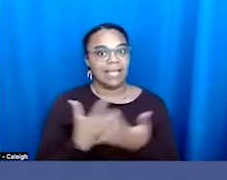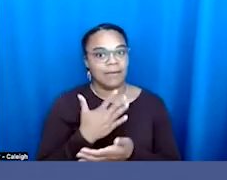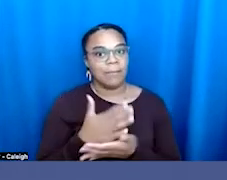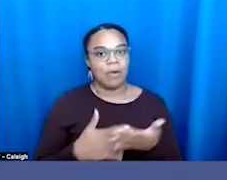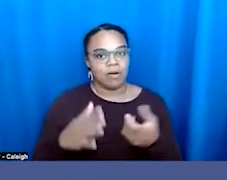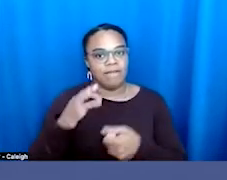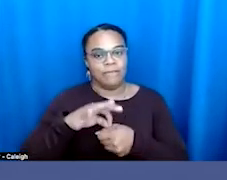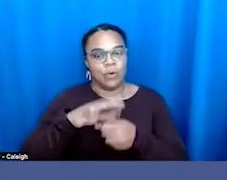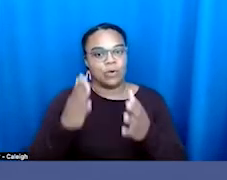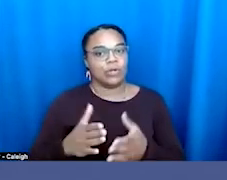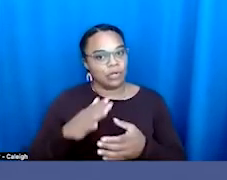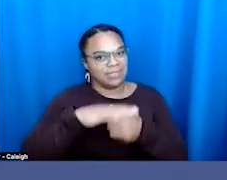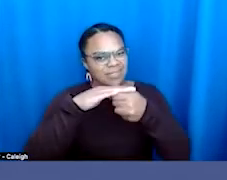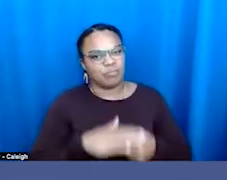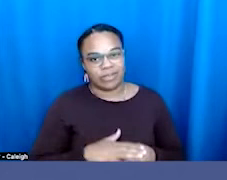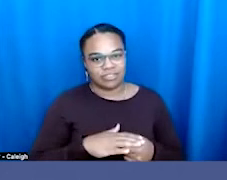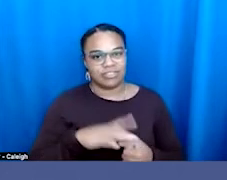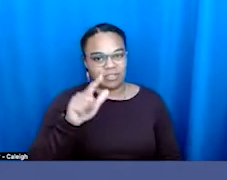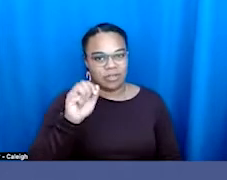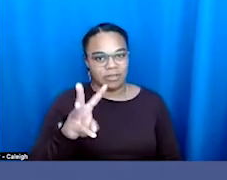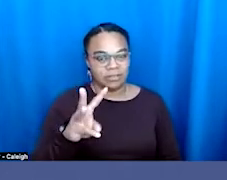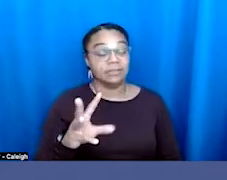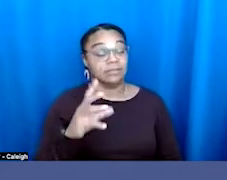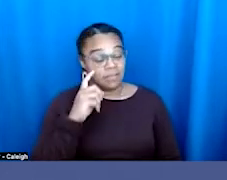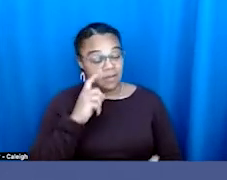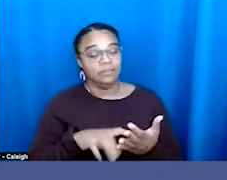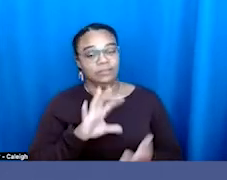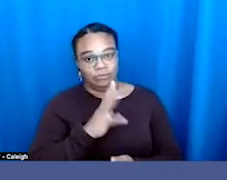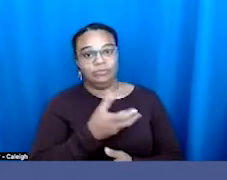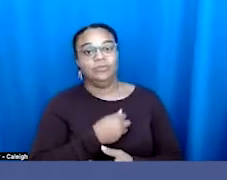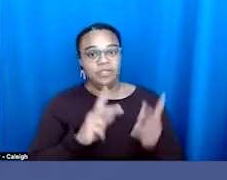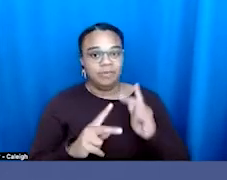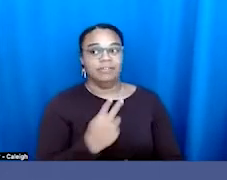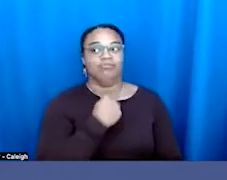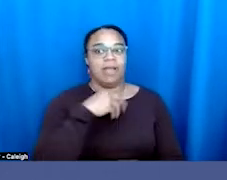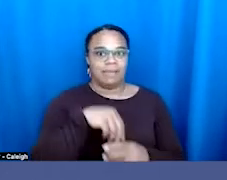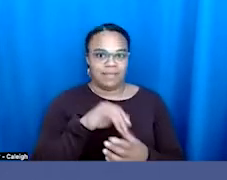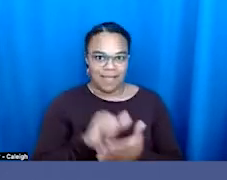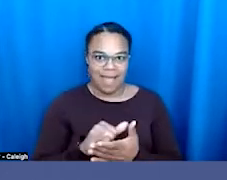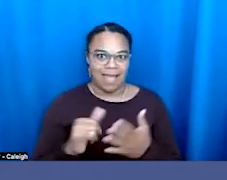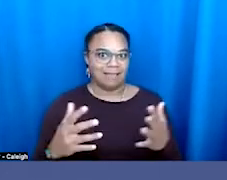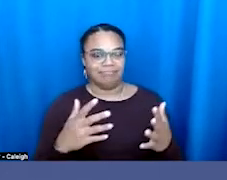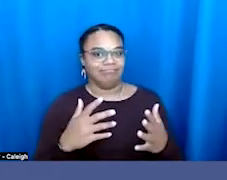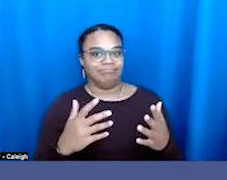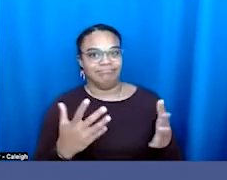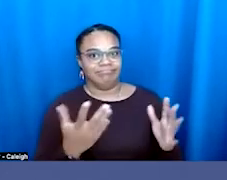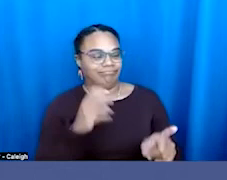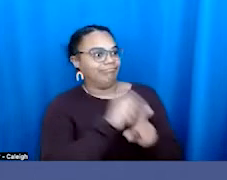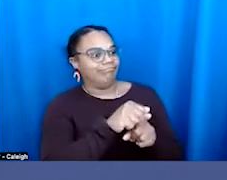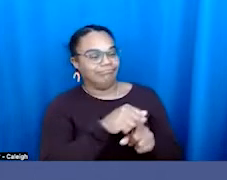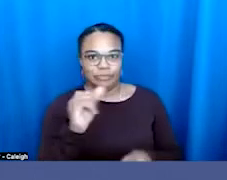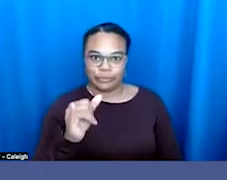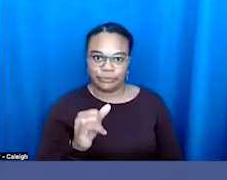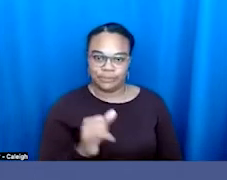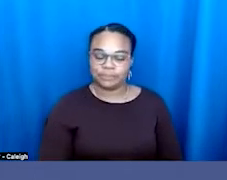laws that we're seeing all around the country. And trans people are trapped in that just like many other communities are. Um, so what we're really working